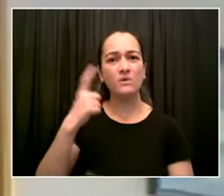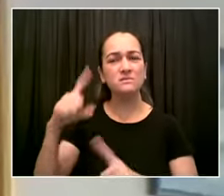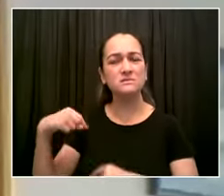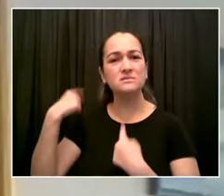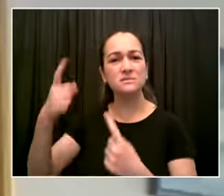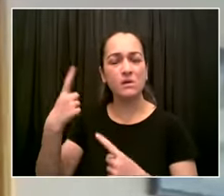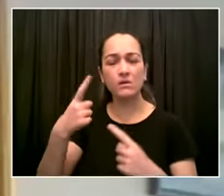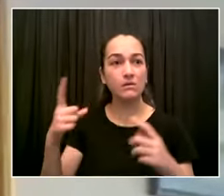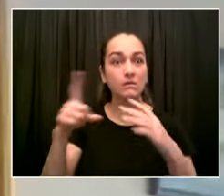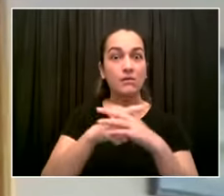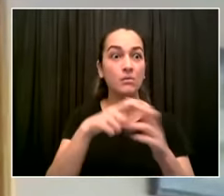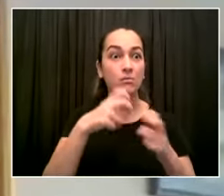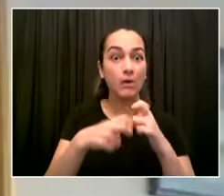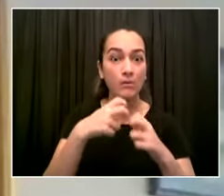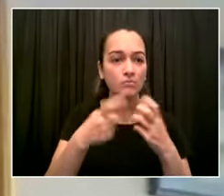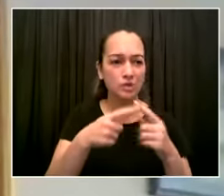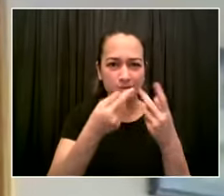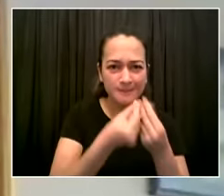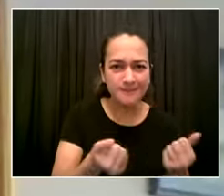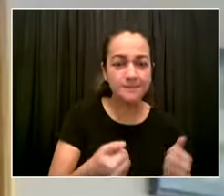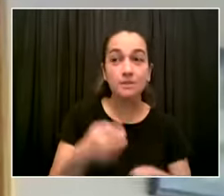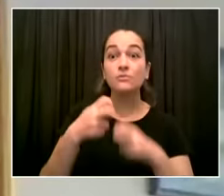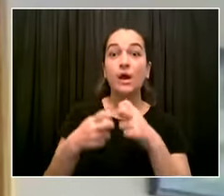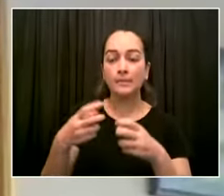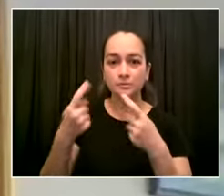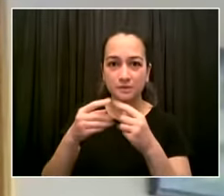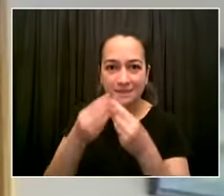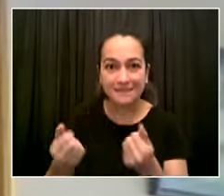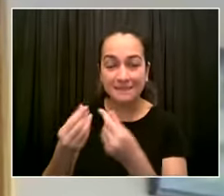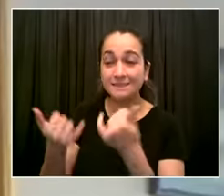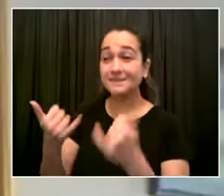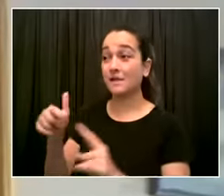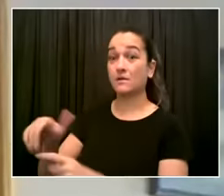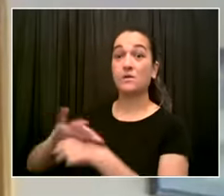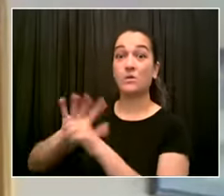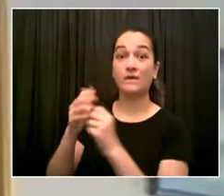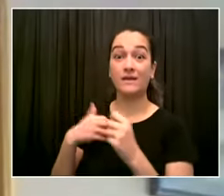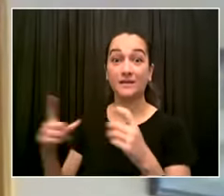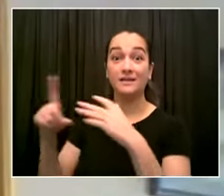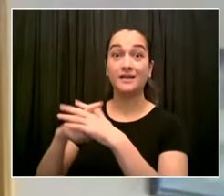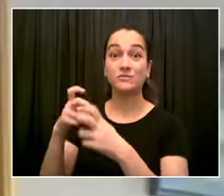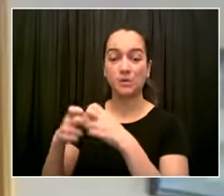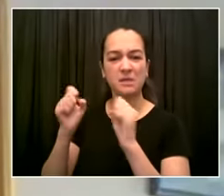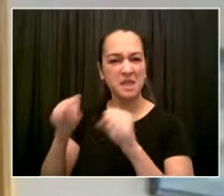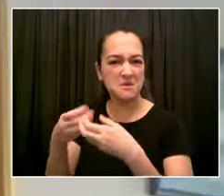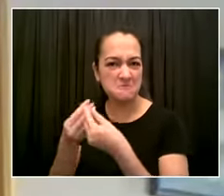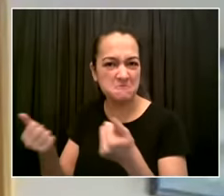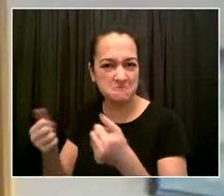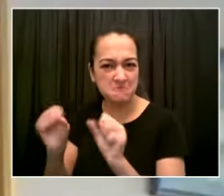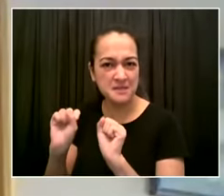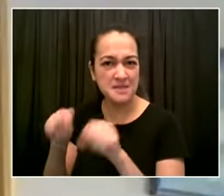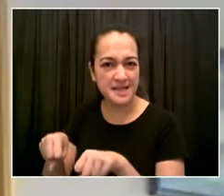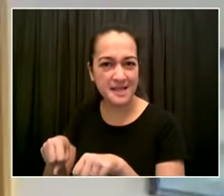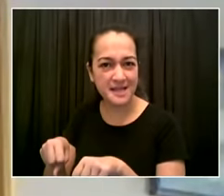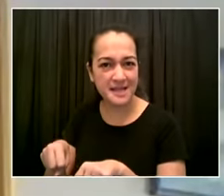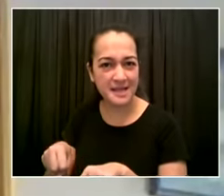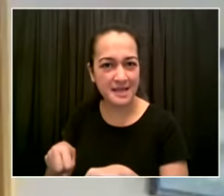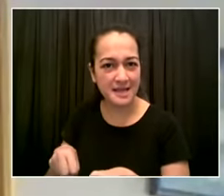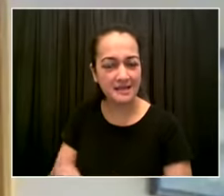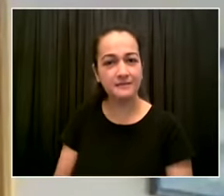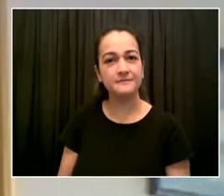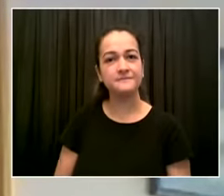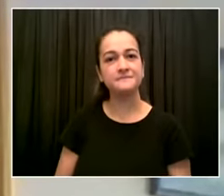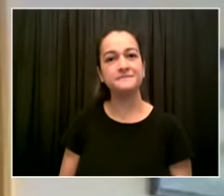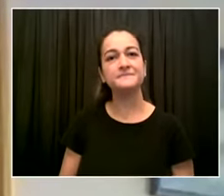yorkers we root for different teams but at the end of the night we take the same train home mr mayor we are